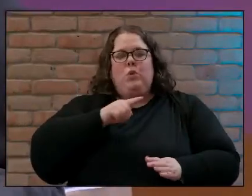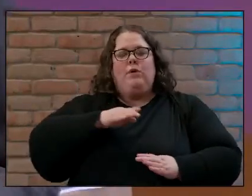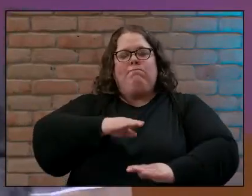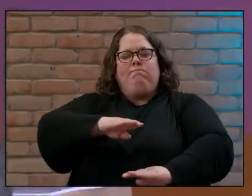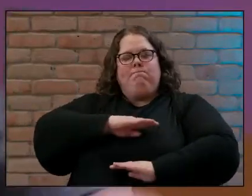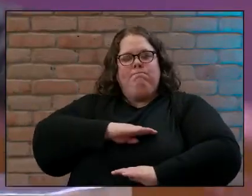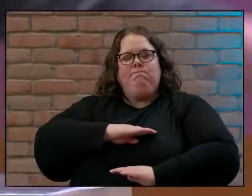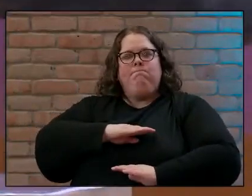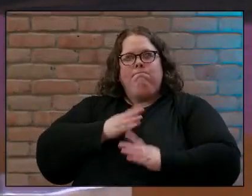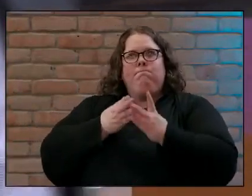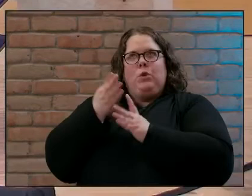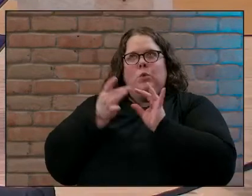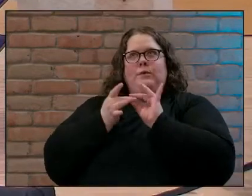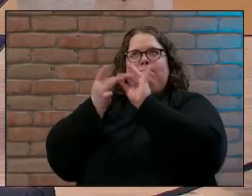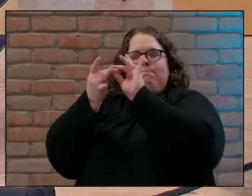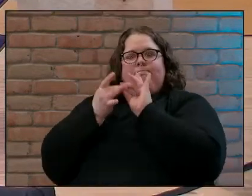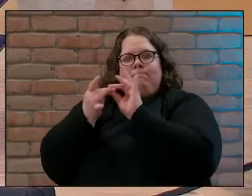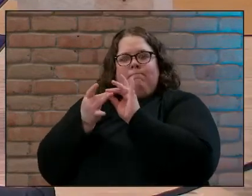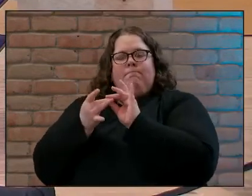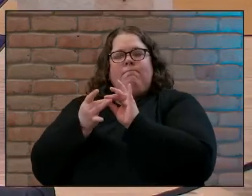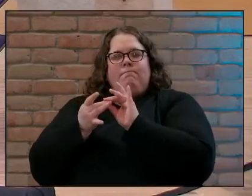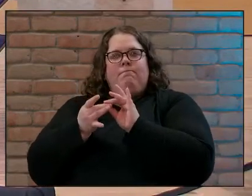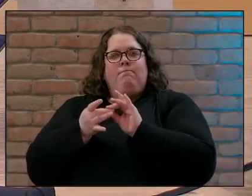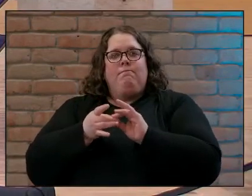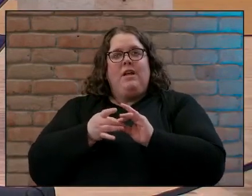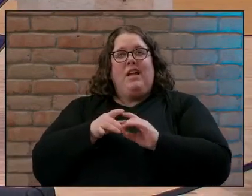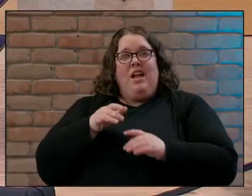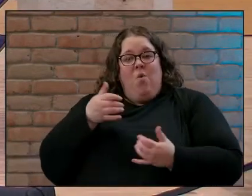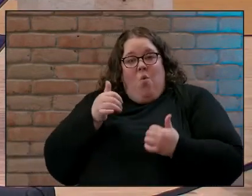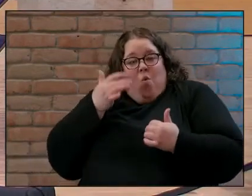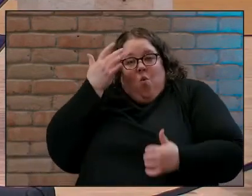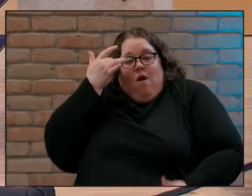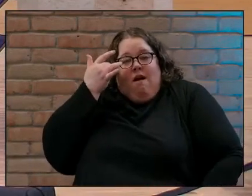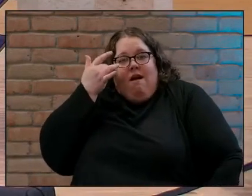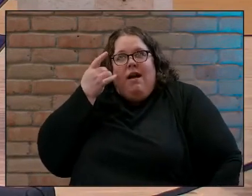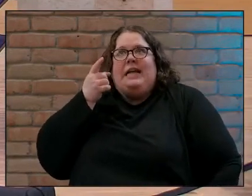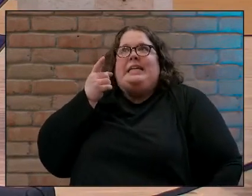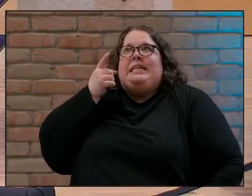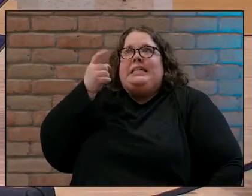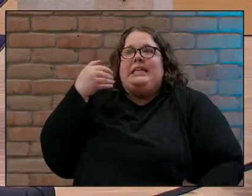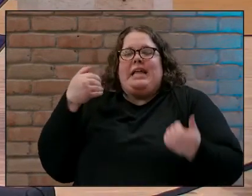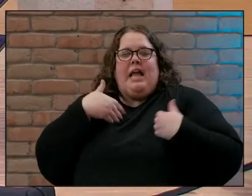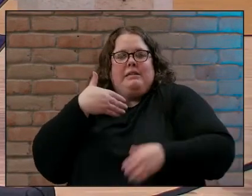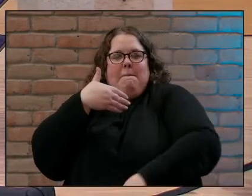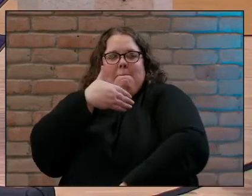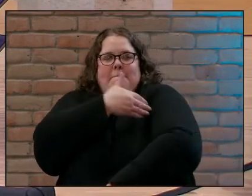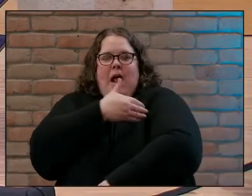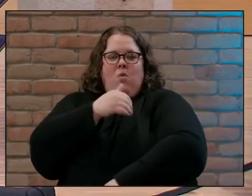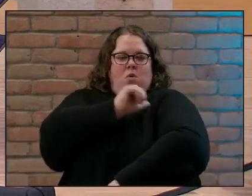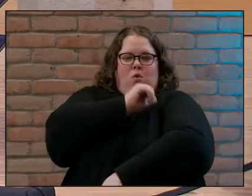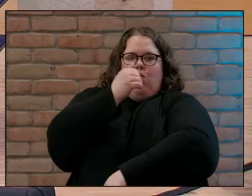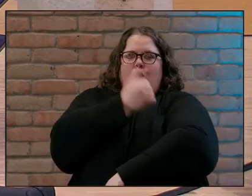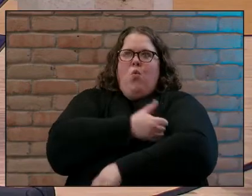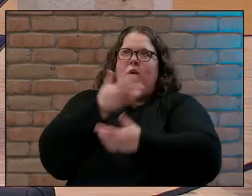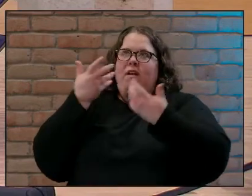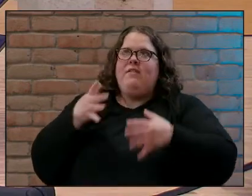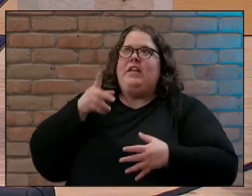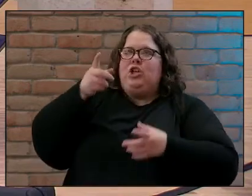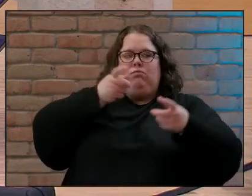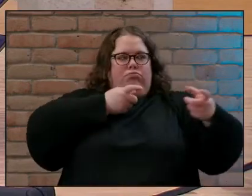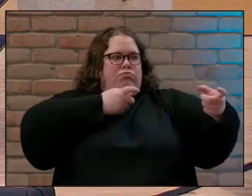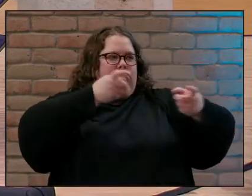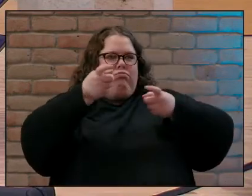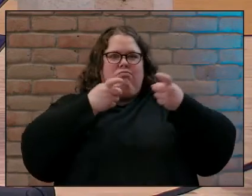your union with Christ and you can be complete in him because he has power he has authority he is the ruler over